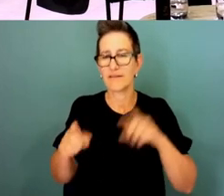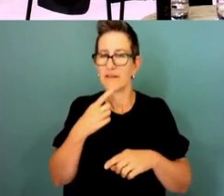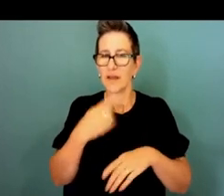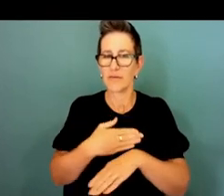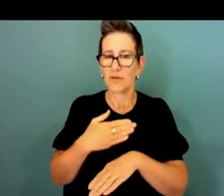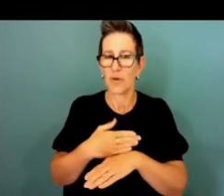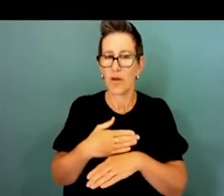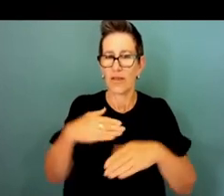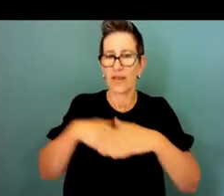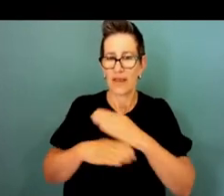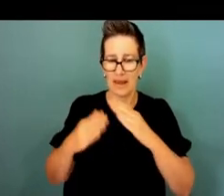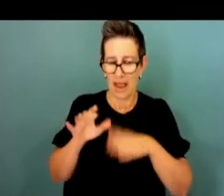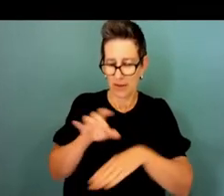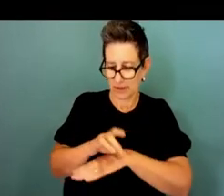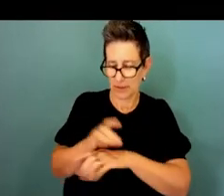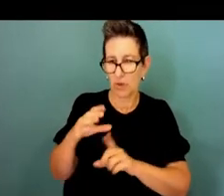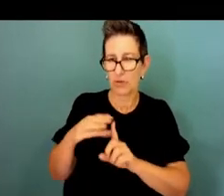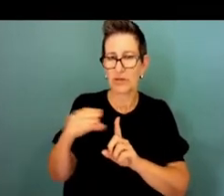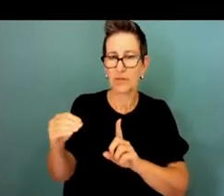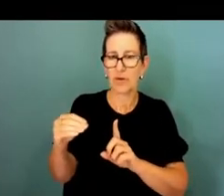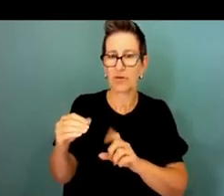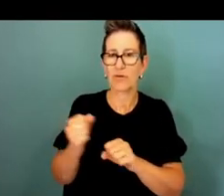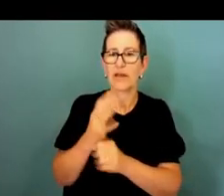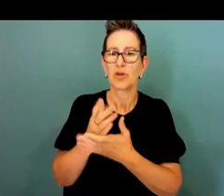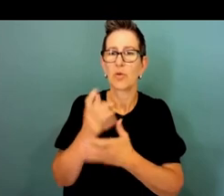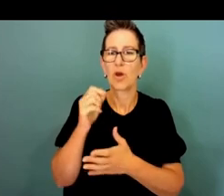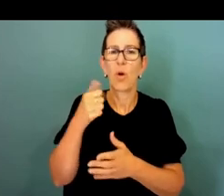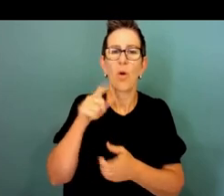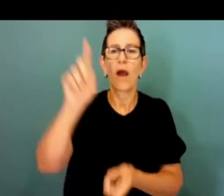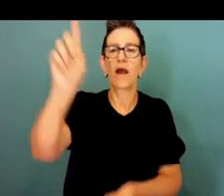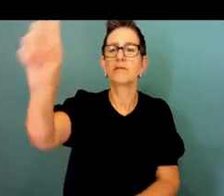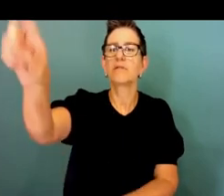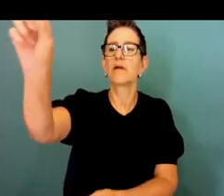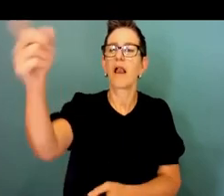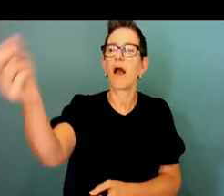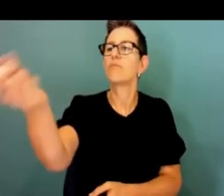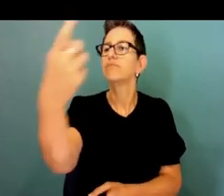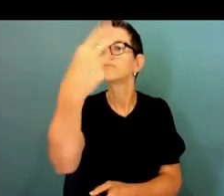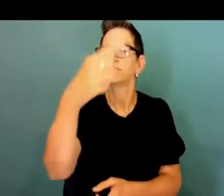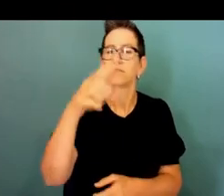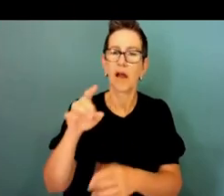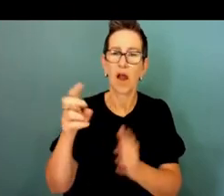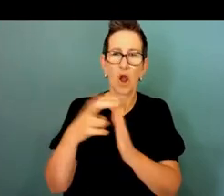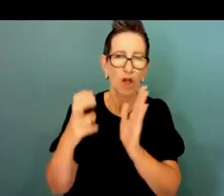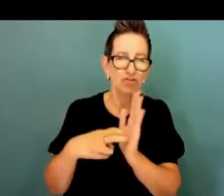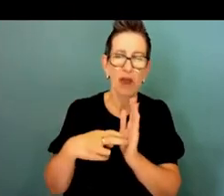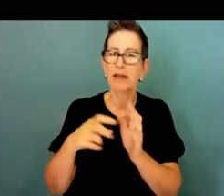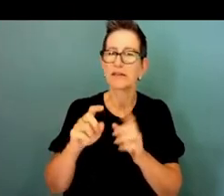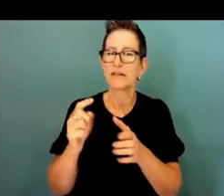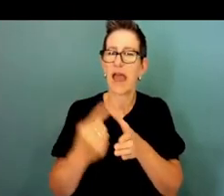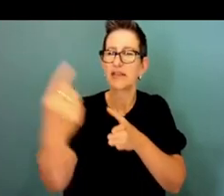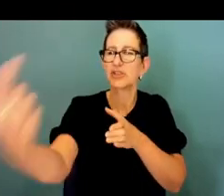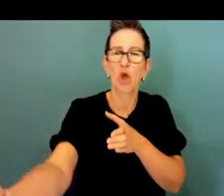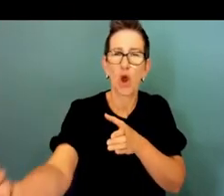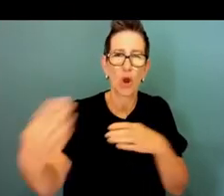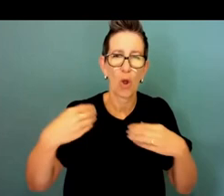-house consulting model so that we don't contract out some of these really interesting projects I think is a good example of that thank